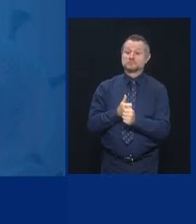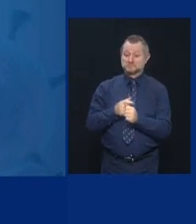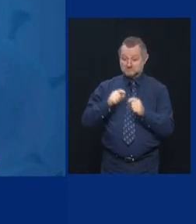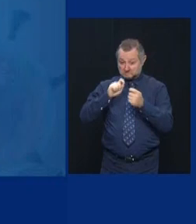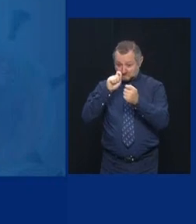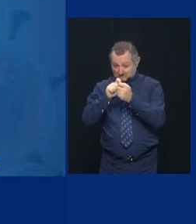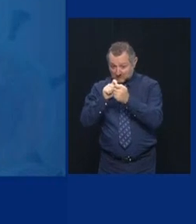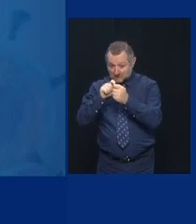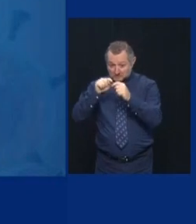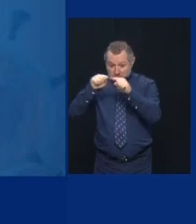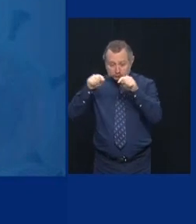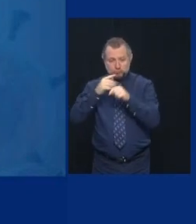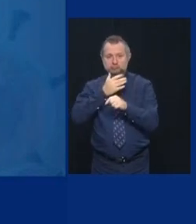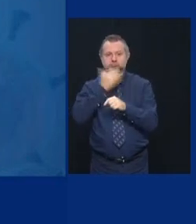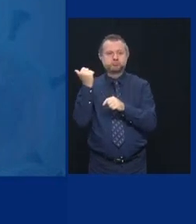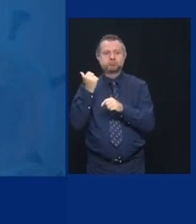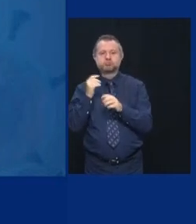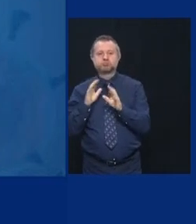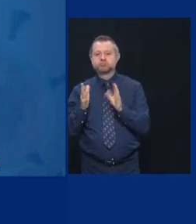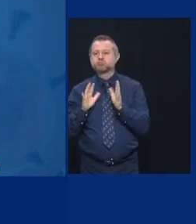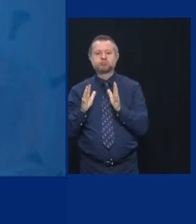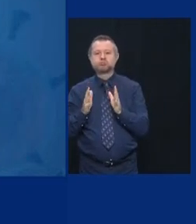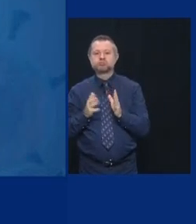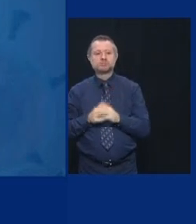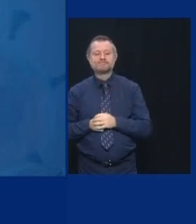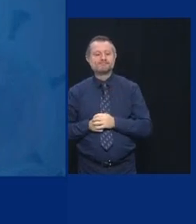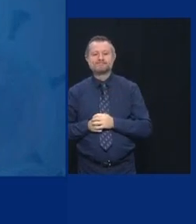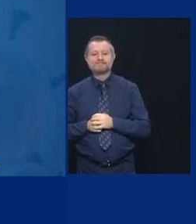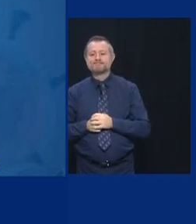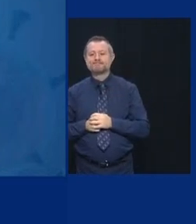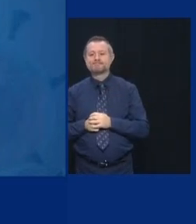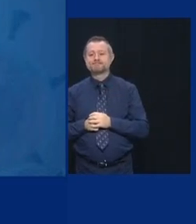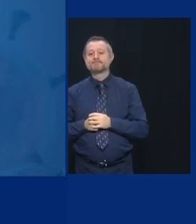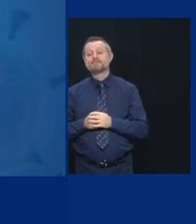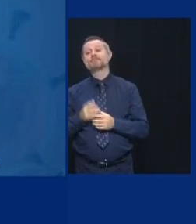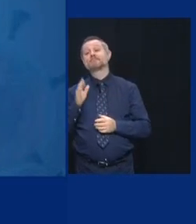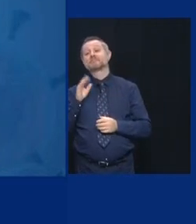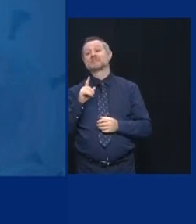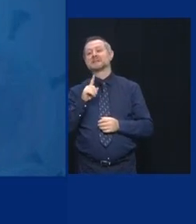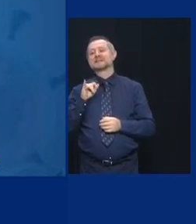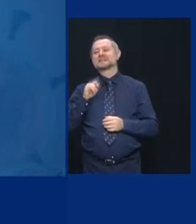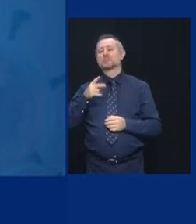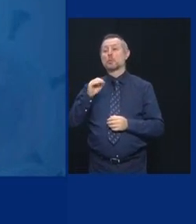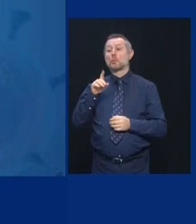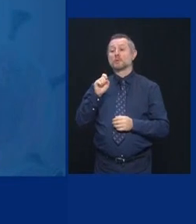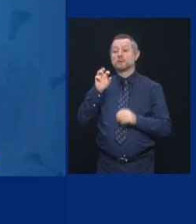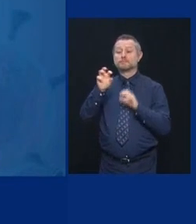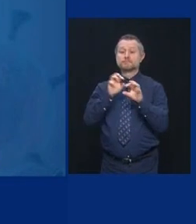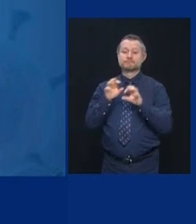Neighborhoods and communities aren't organized by zip codes. Zip codes can be